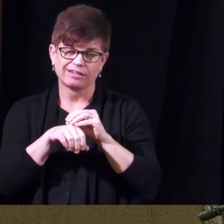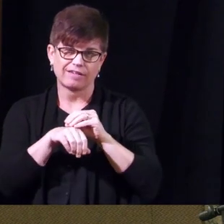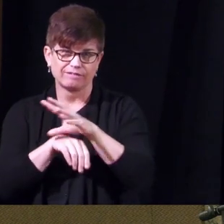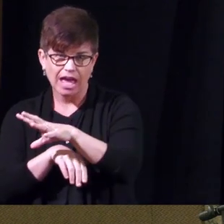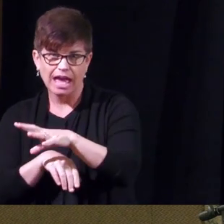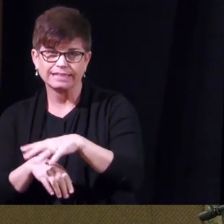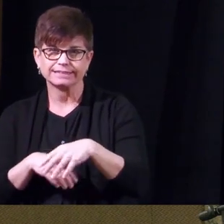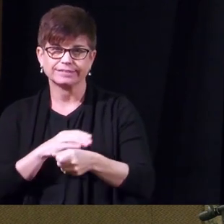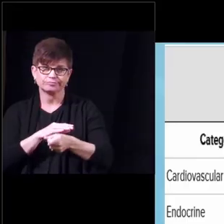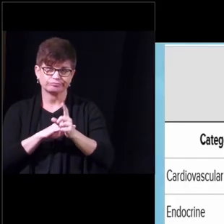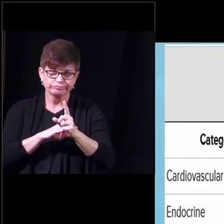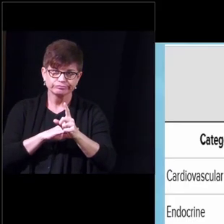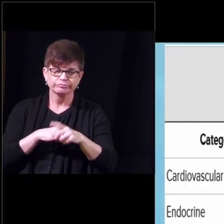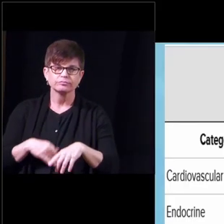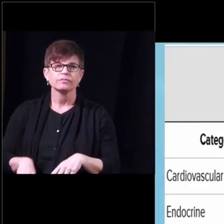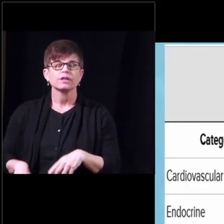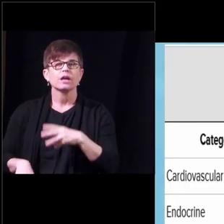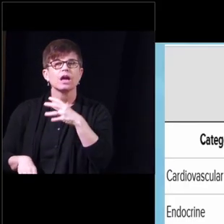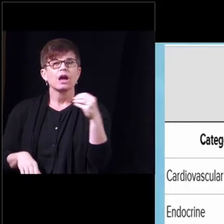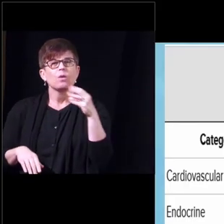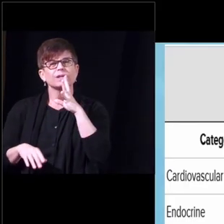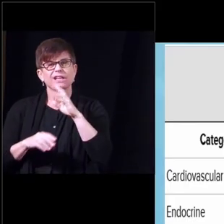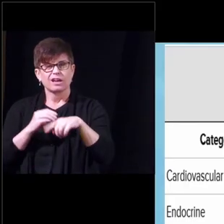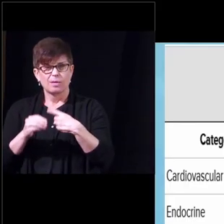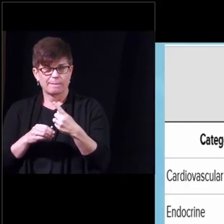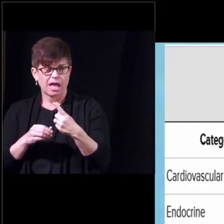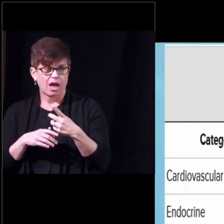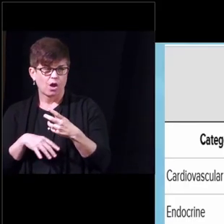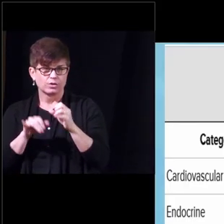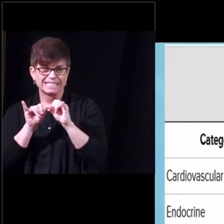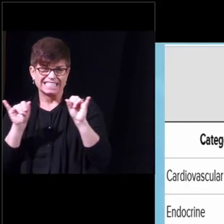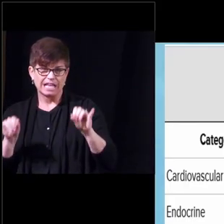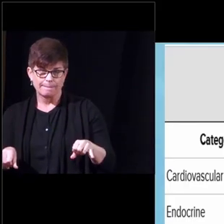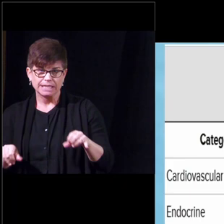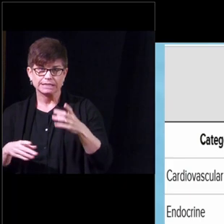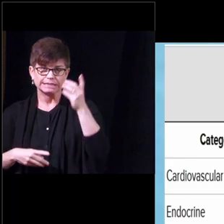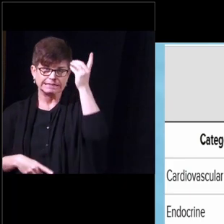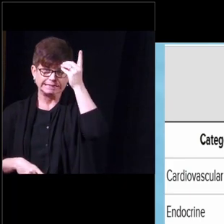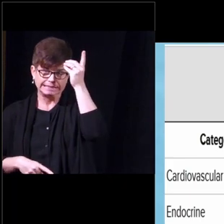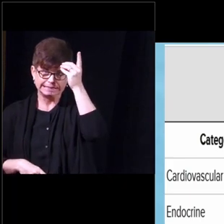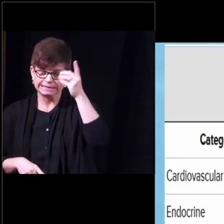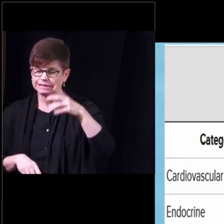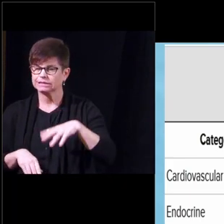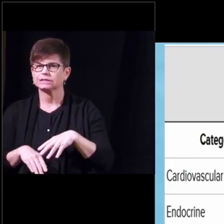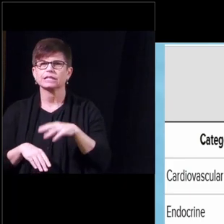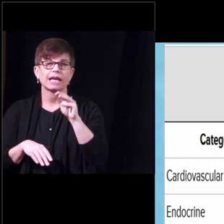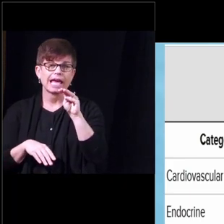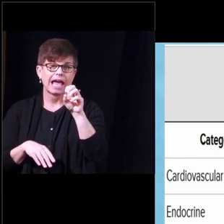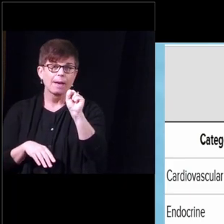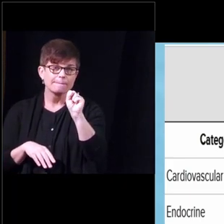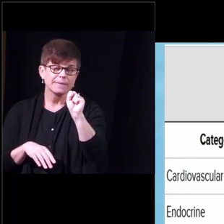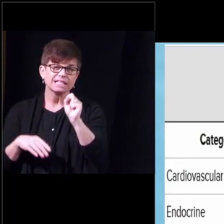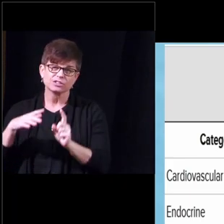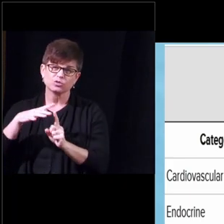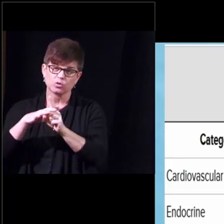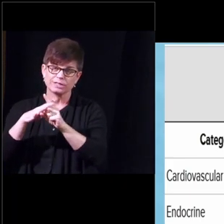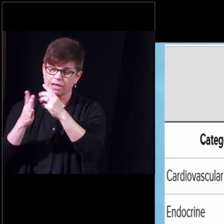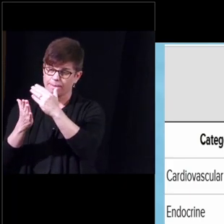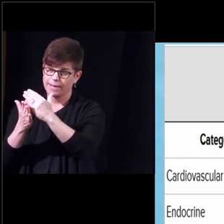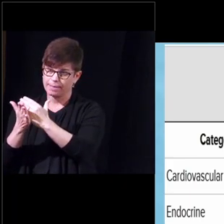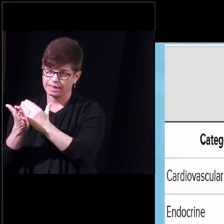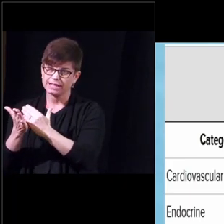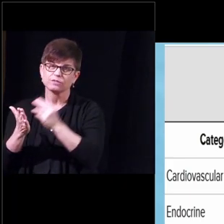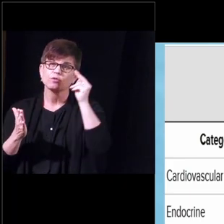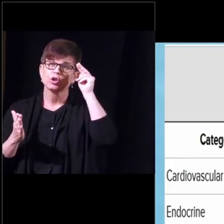so when we talk about systemic diseases uh multiple sclerosis shows up on that list for the